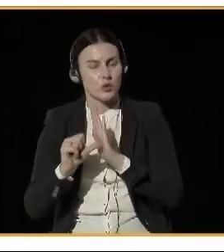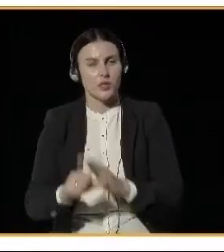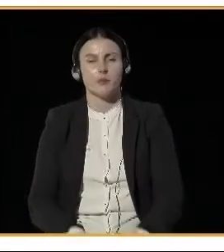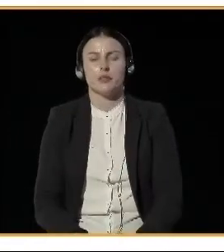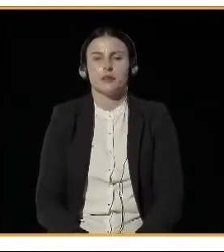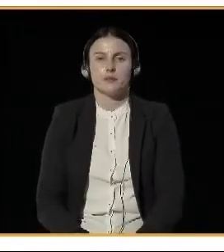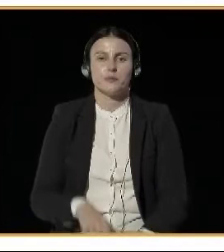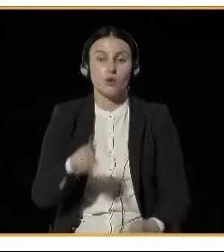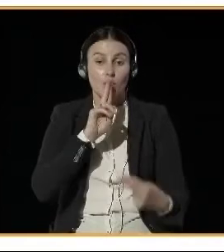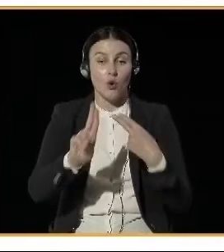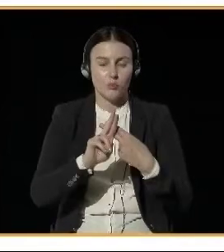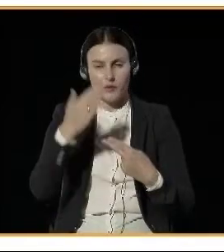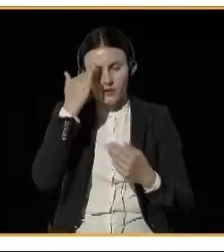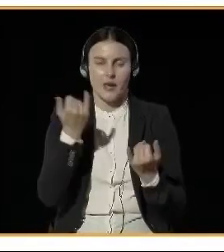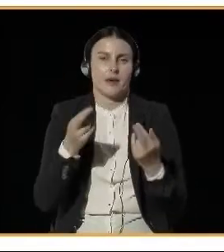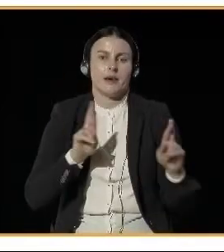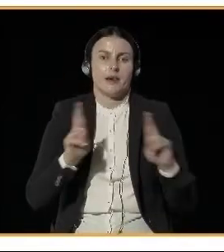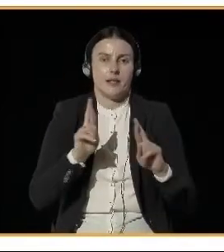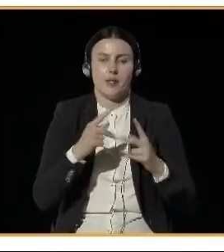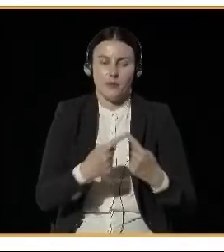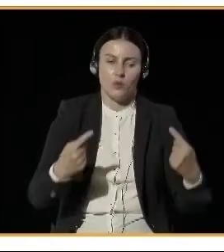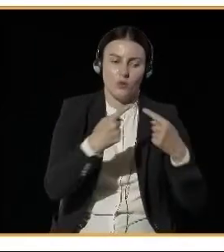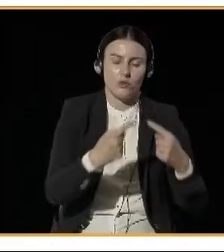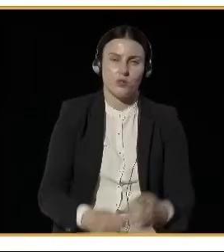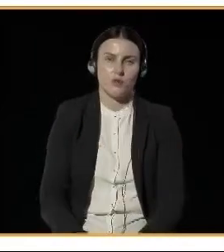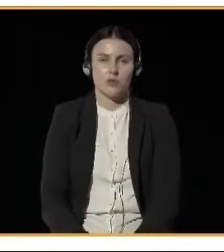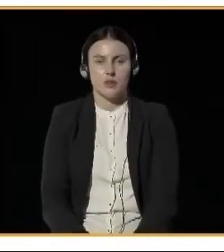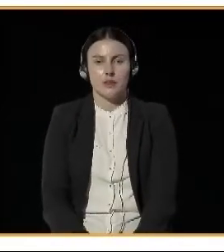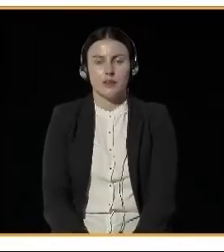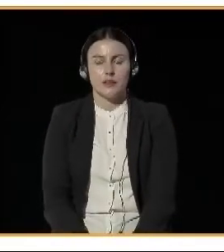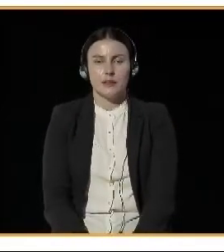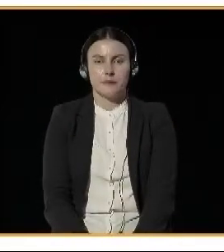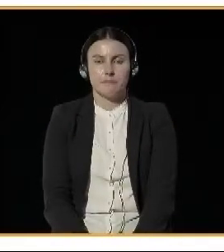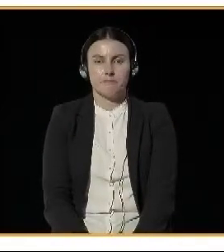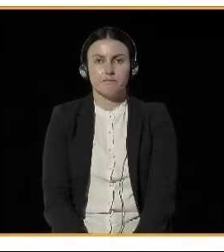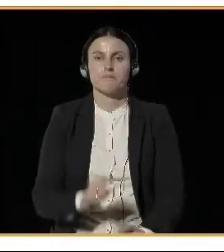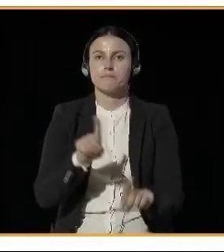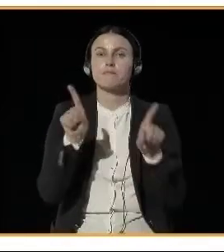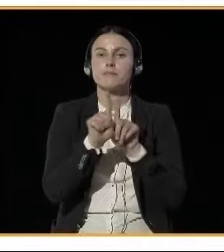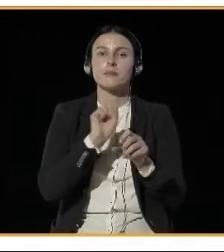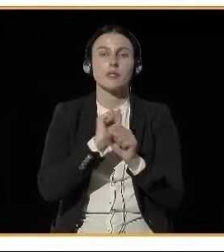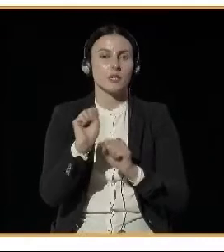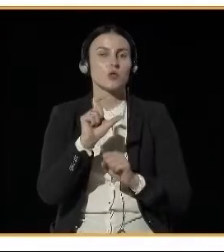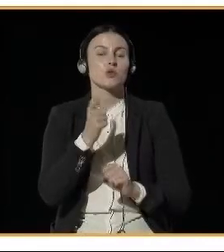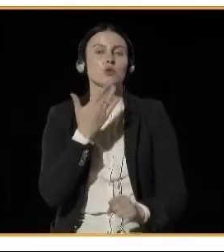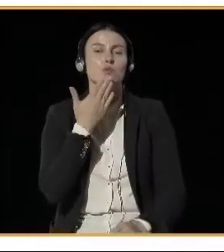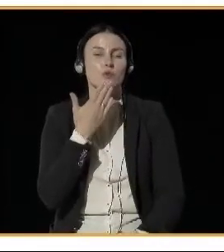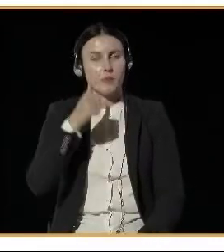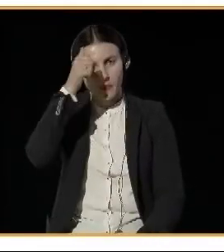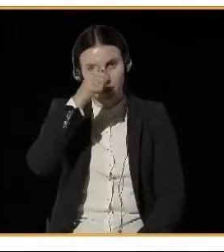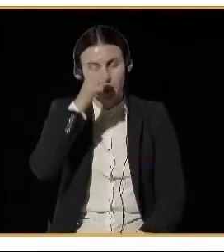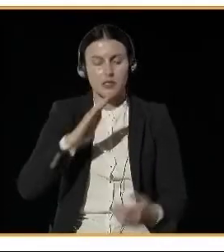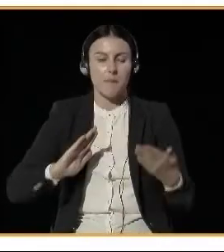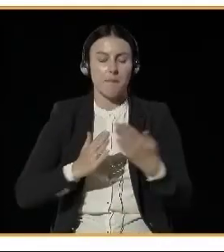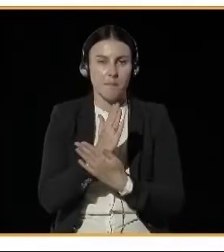They also provide what we call air quality zone maps for city planners. This map